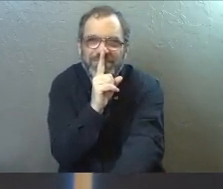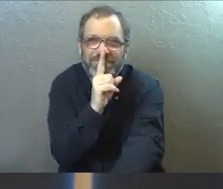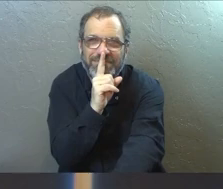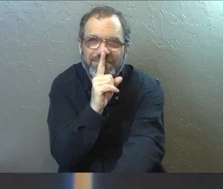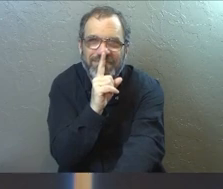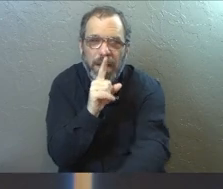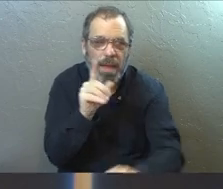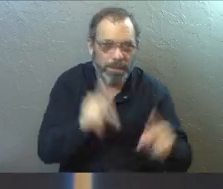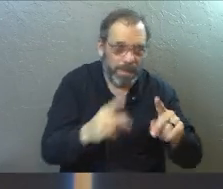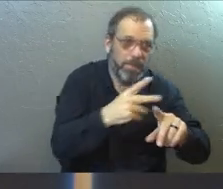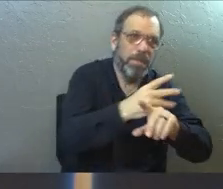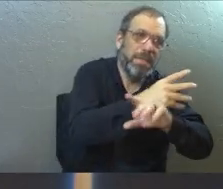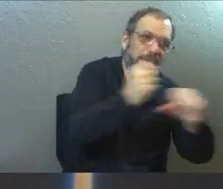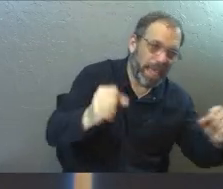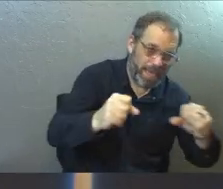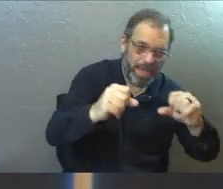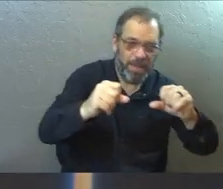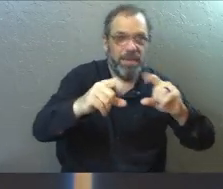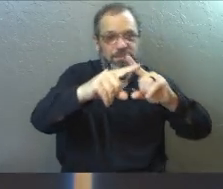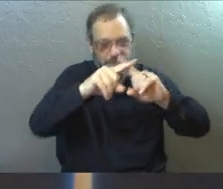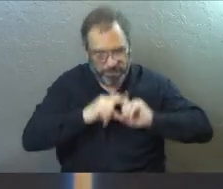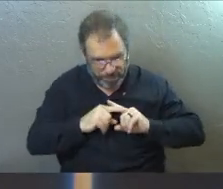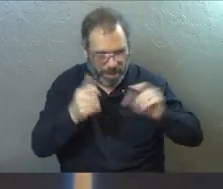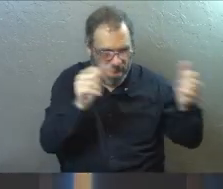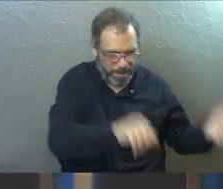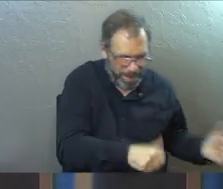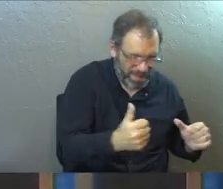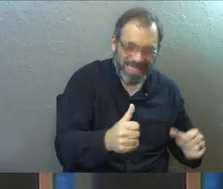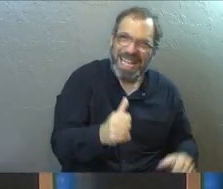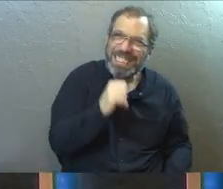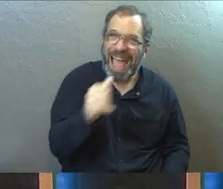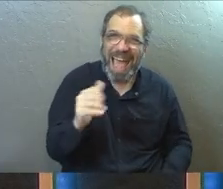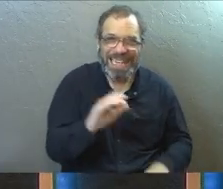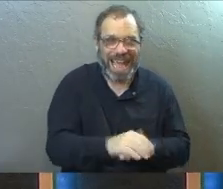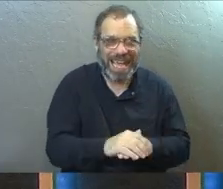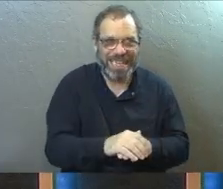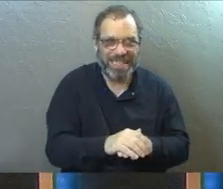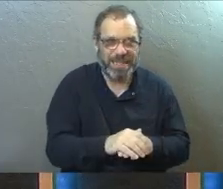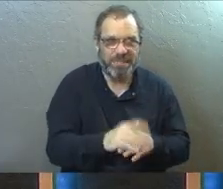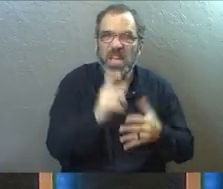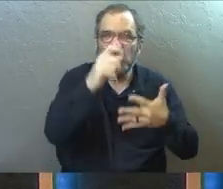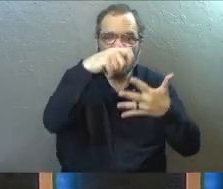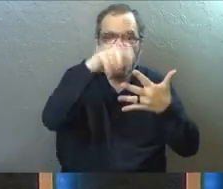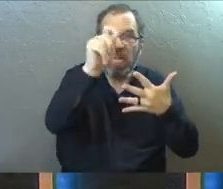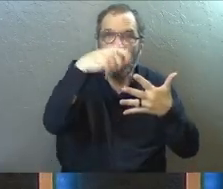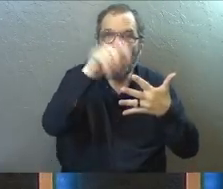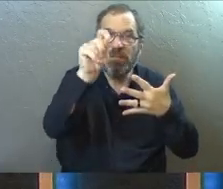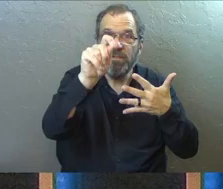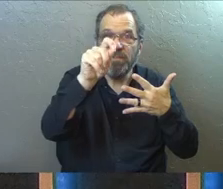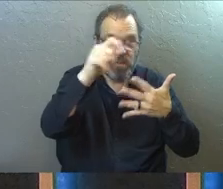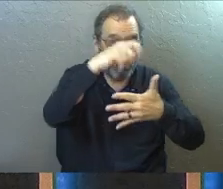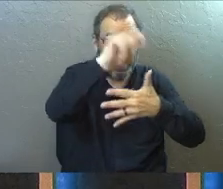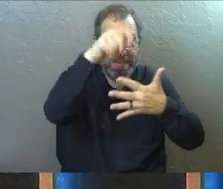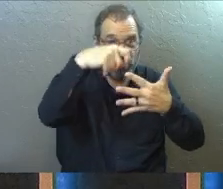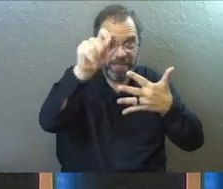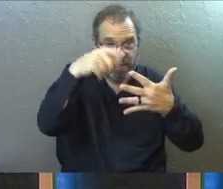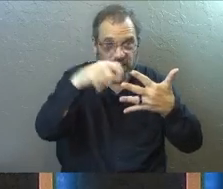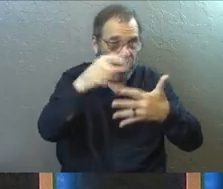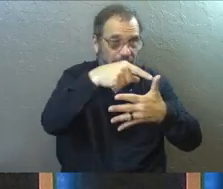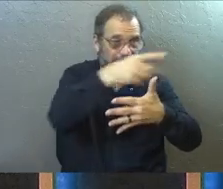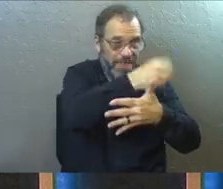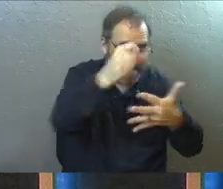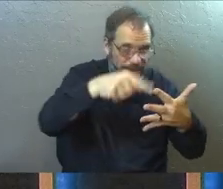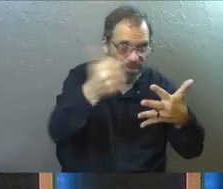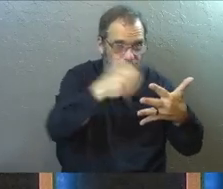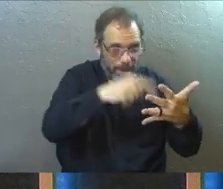People get saved and they get baptized and they see baptism not as a to-do on their to-do list. Not something that